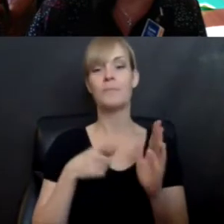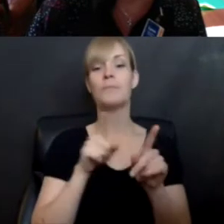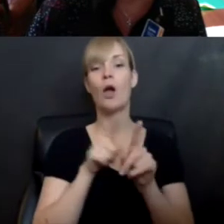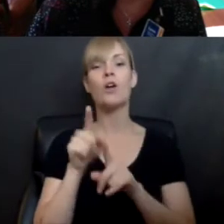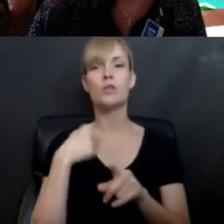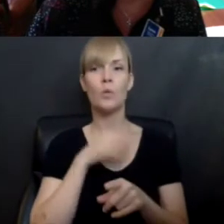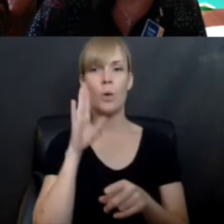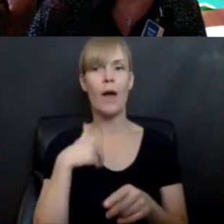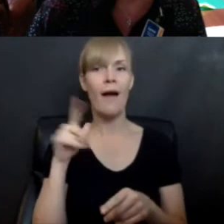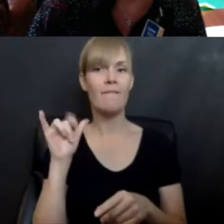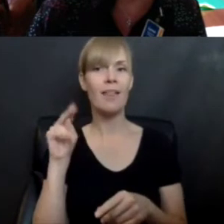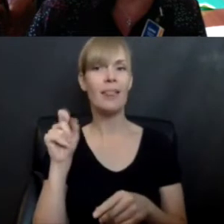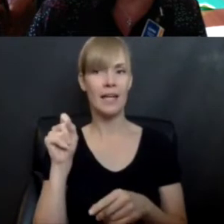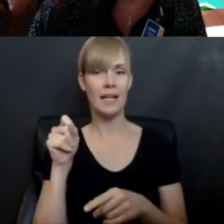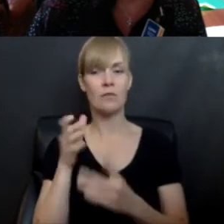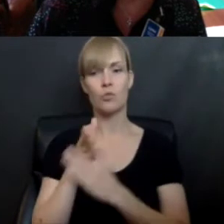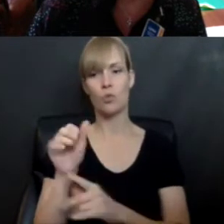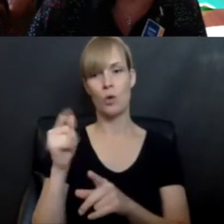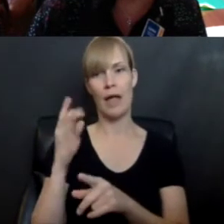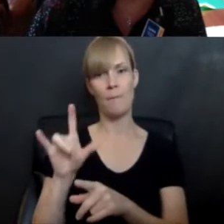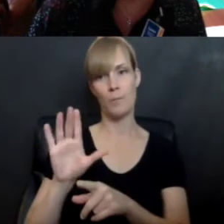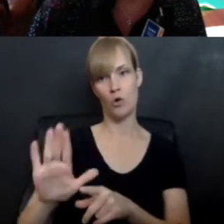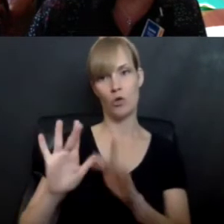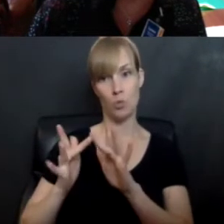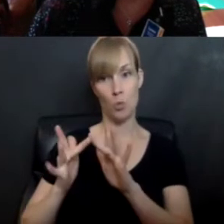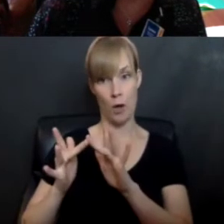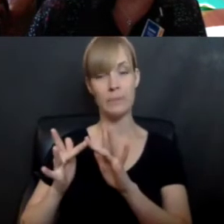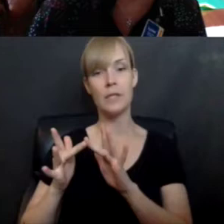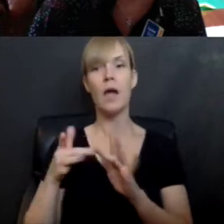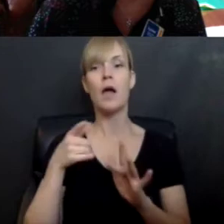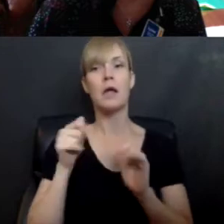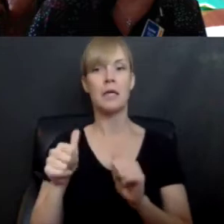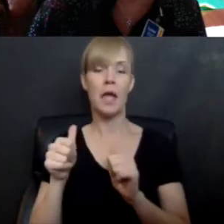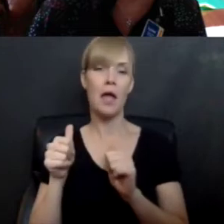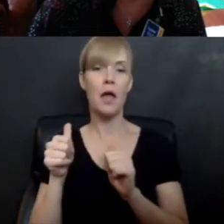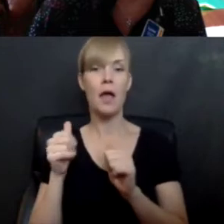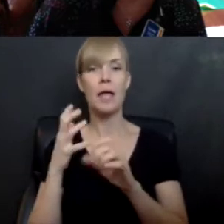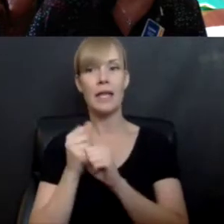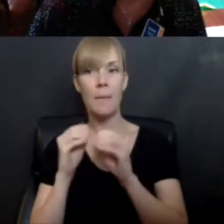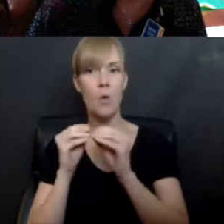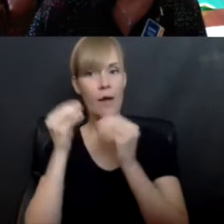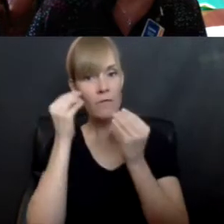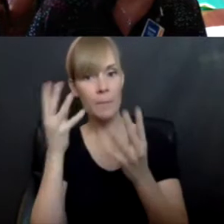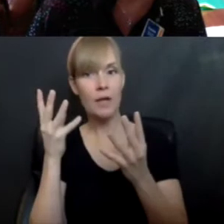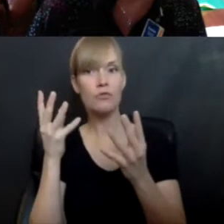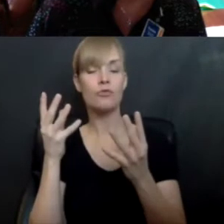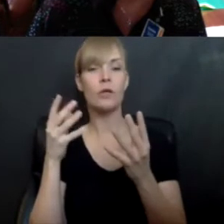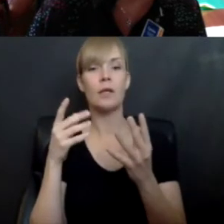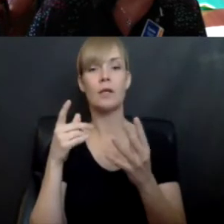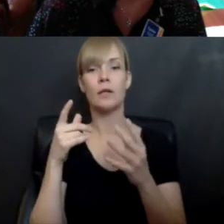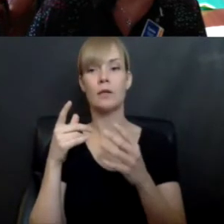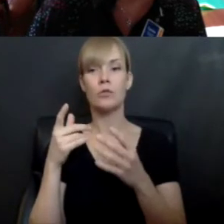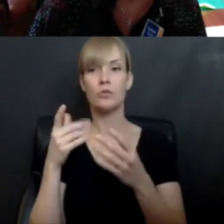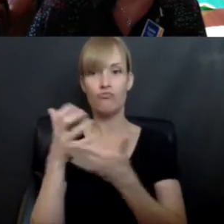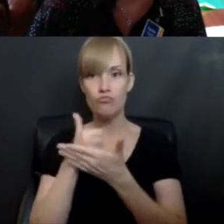through April on her website where you can get more information to build bigger curriculum and